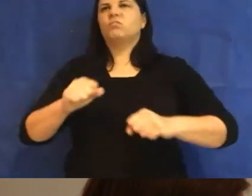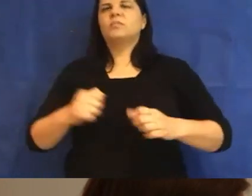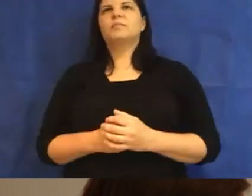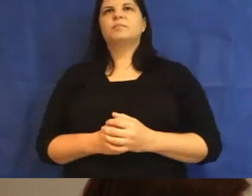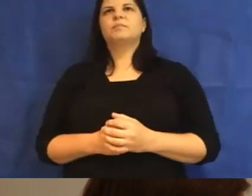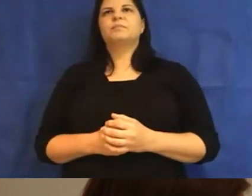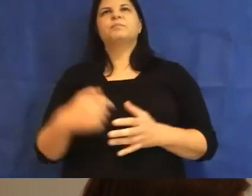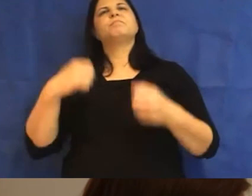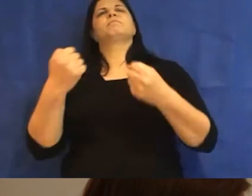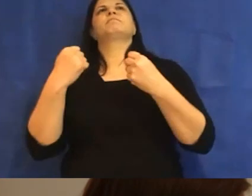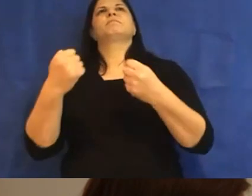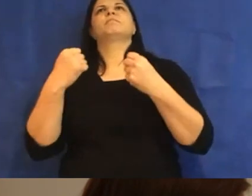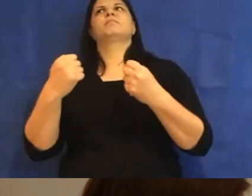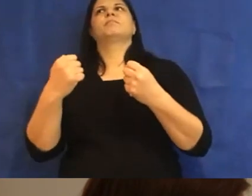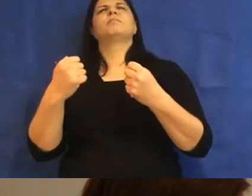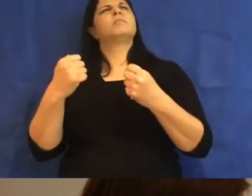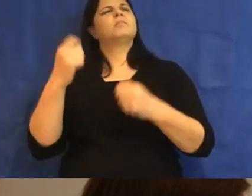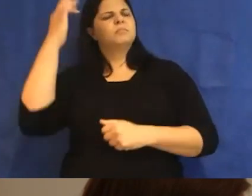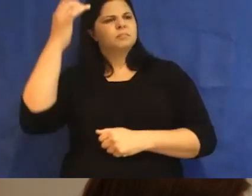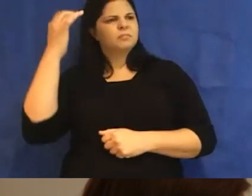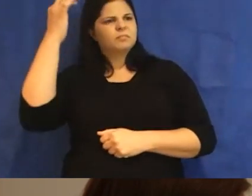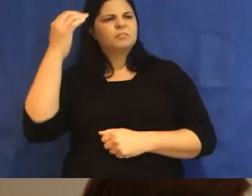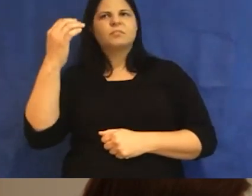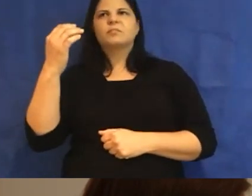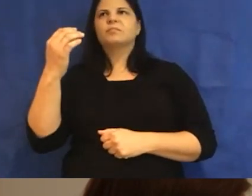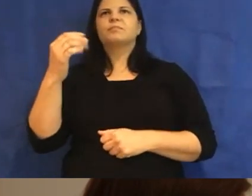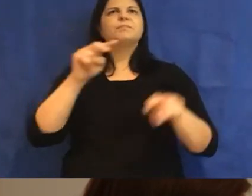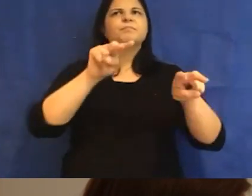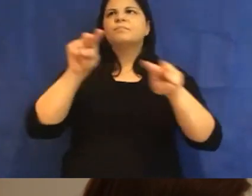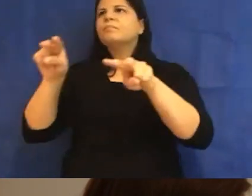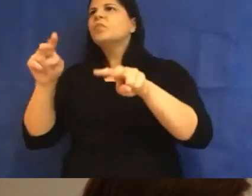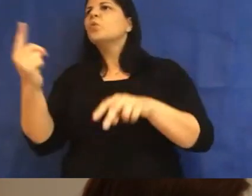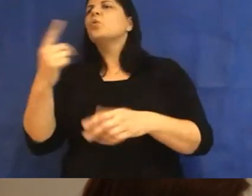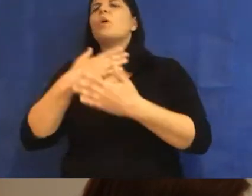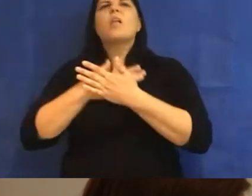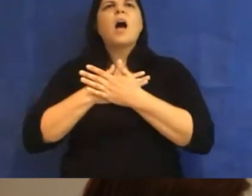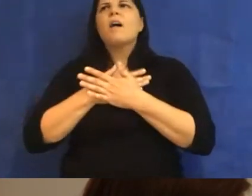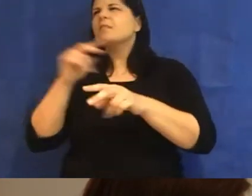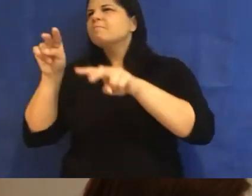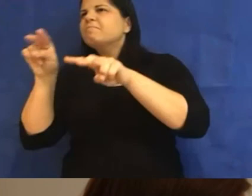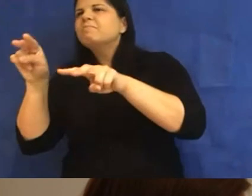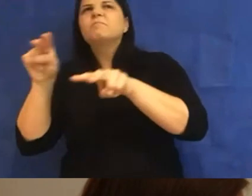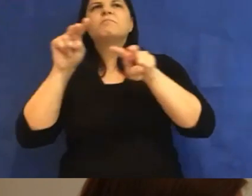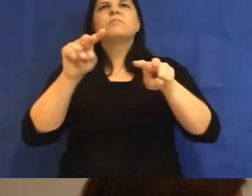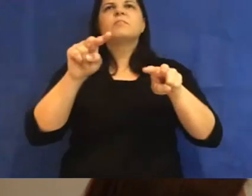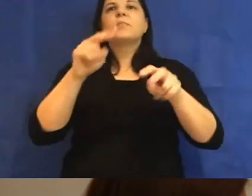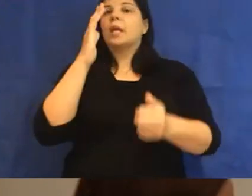I ruminated. Shine your eyes on the ones you love. Never apologise and never hide.